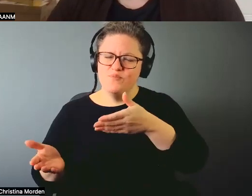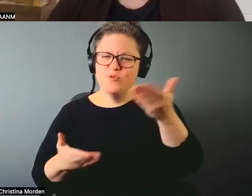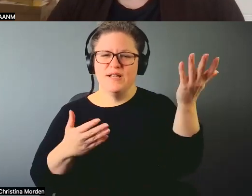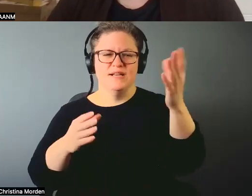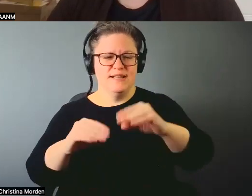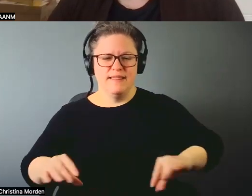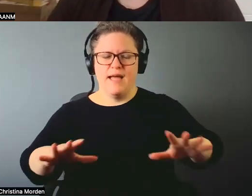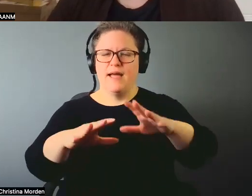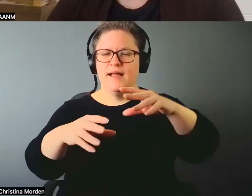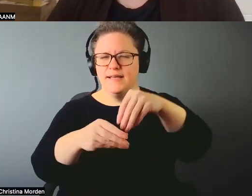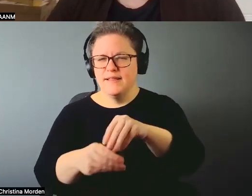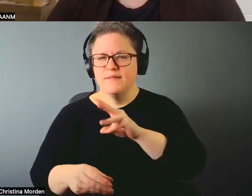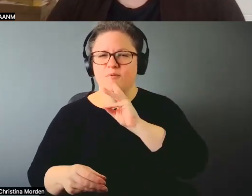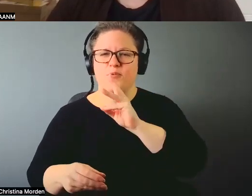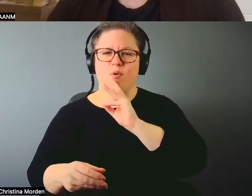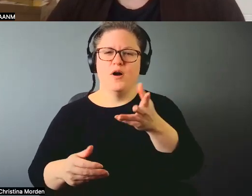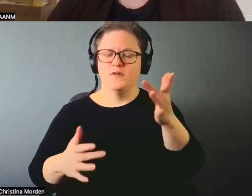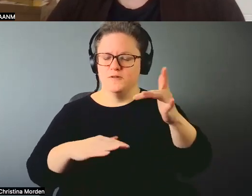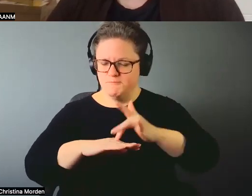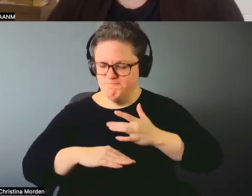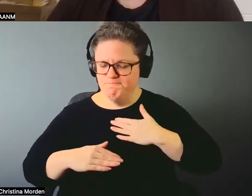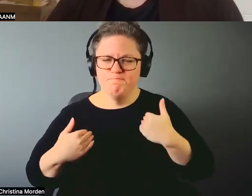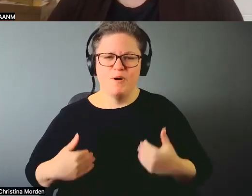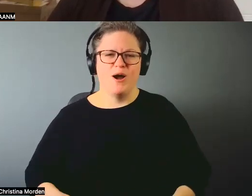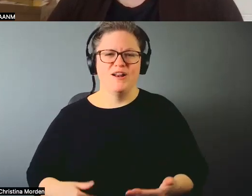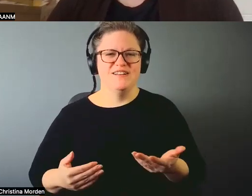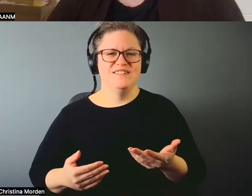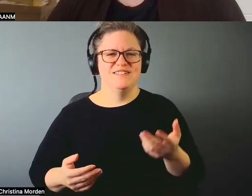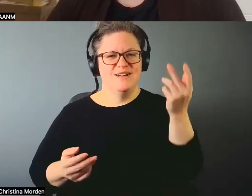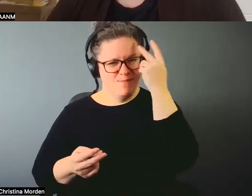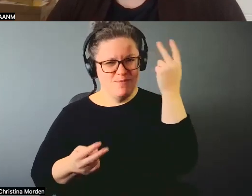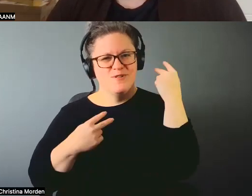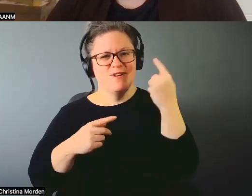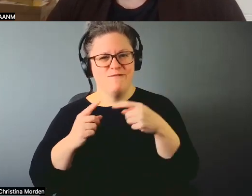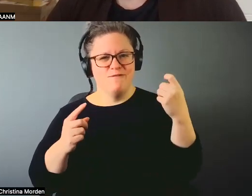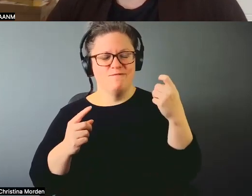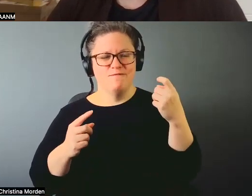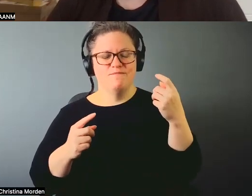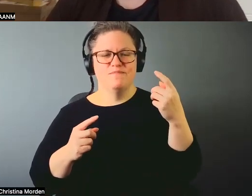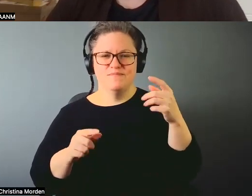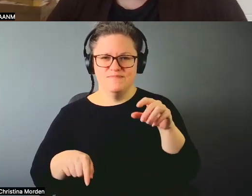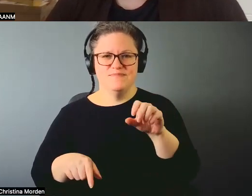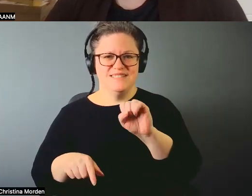memory, right. So the silk has been traveling around greatly now.